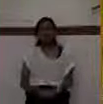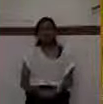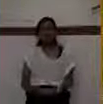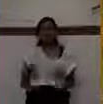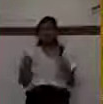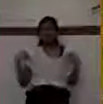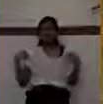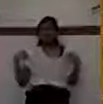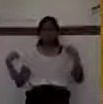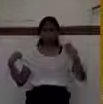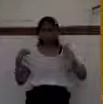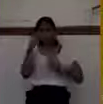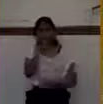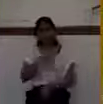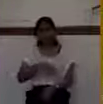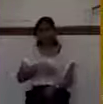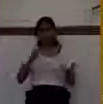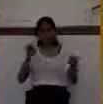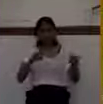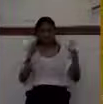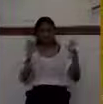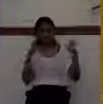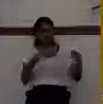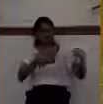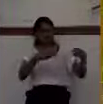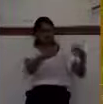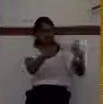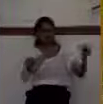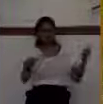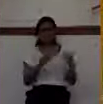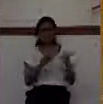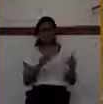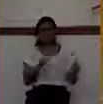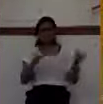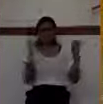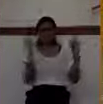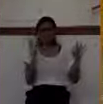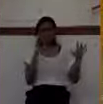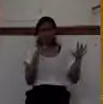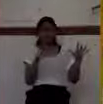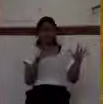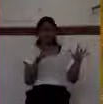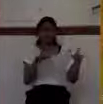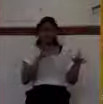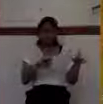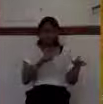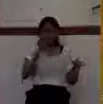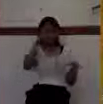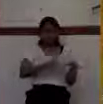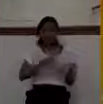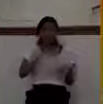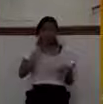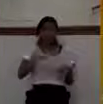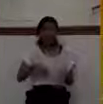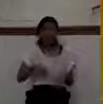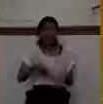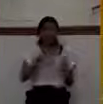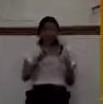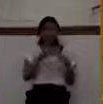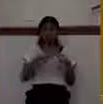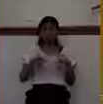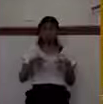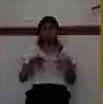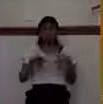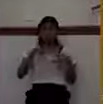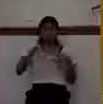And God hated these high places. In fact, God commanded Israel, when you go into the land, I want you to tear down all these high places.